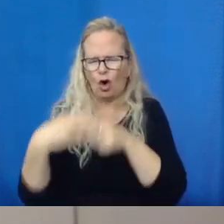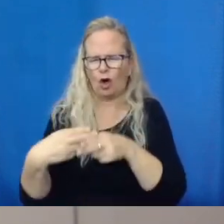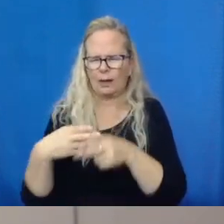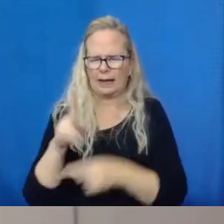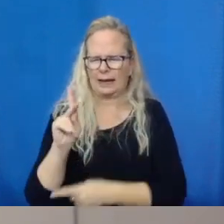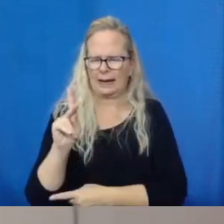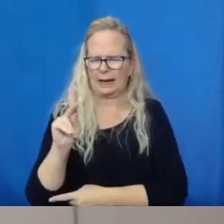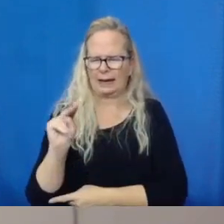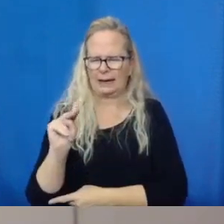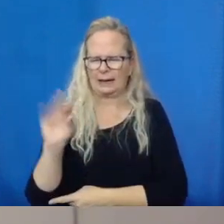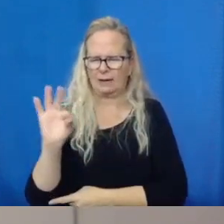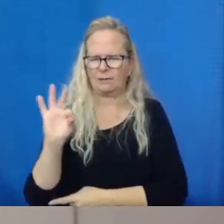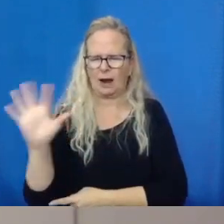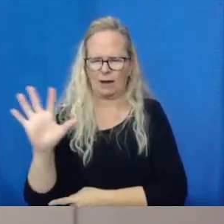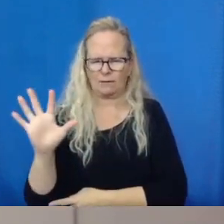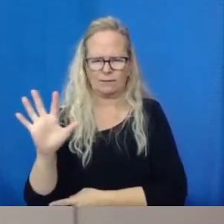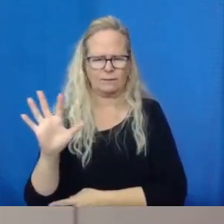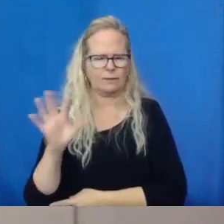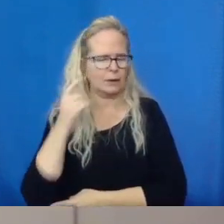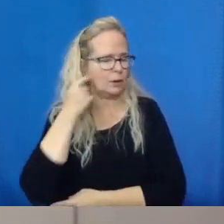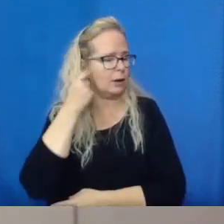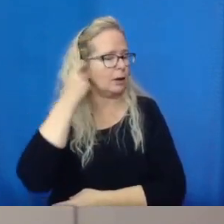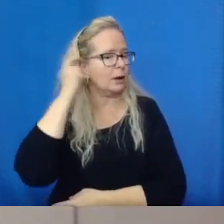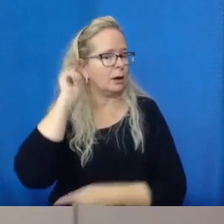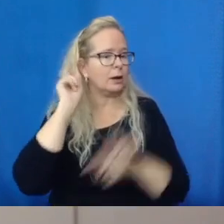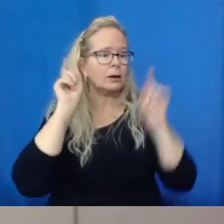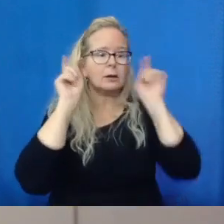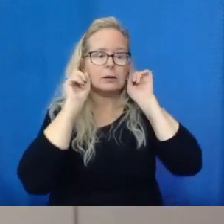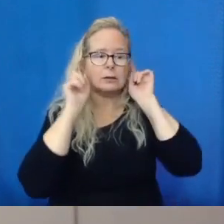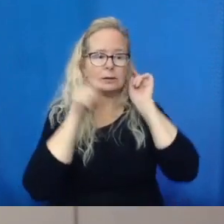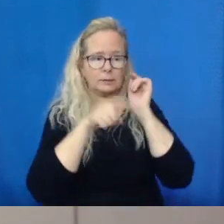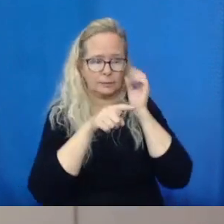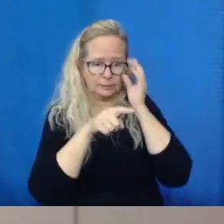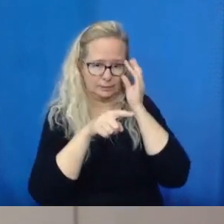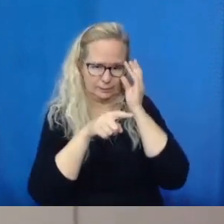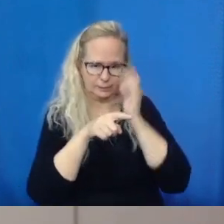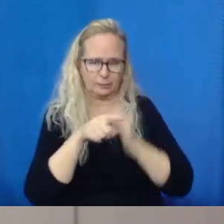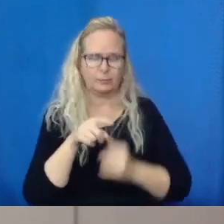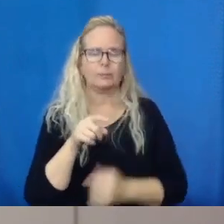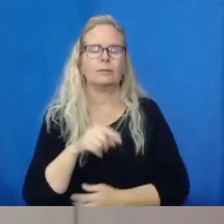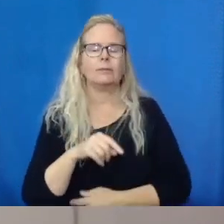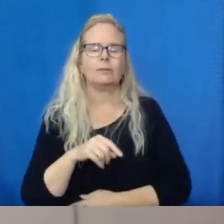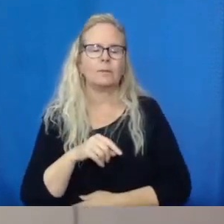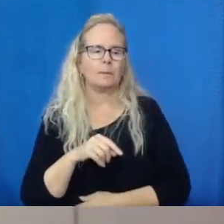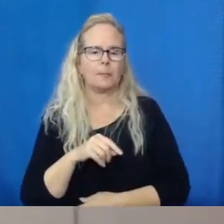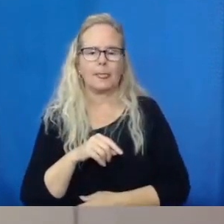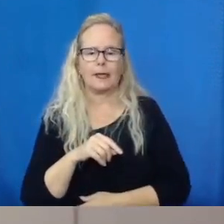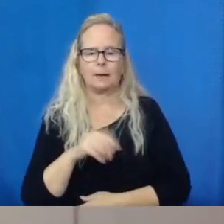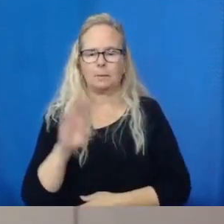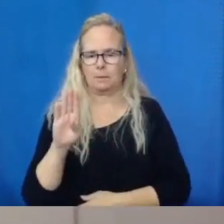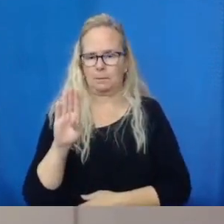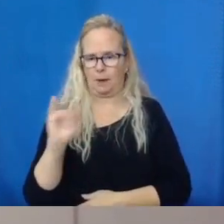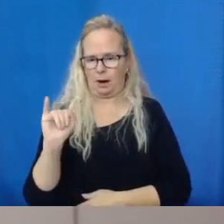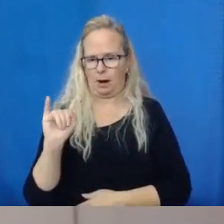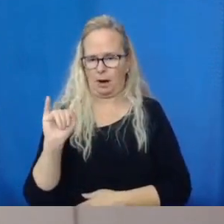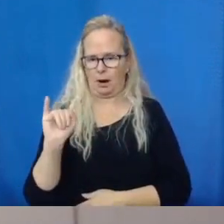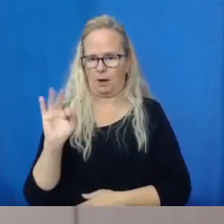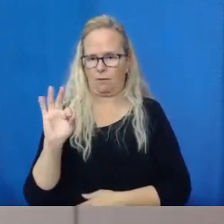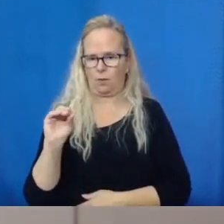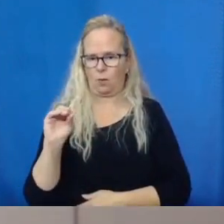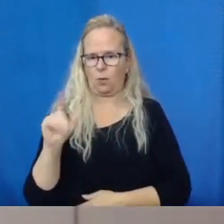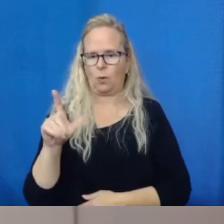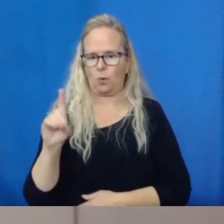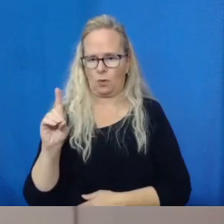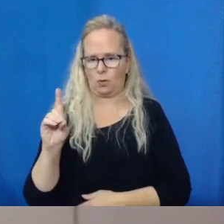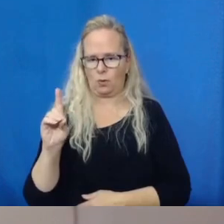first at the top of the ear the nose piece. If you don't do that, it makes a fold and you'll have a leak spot there. I'm going to cup it on my